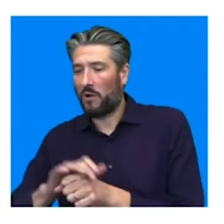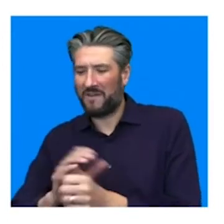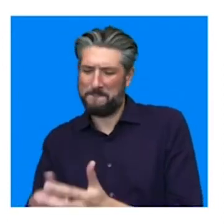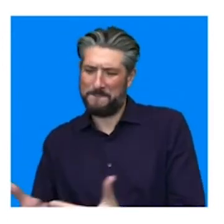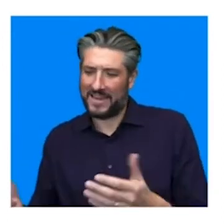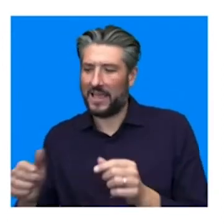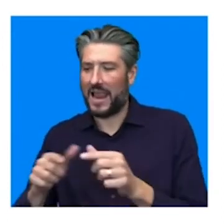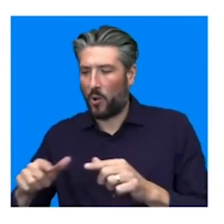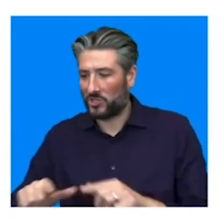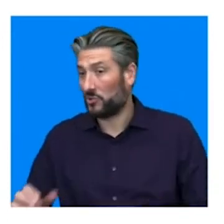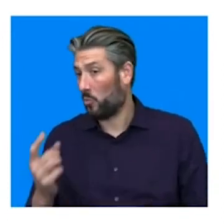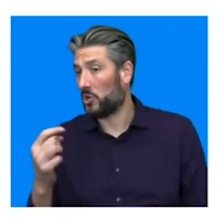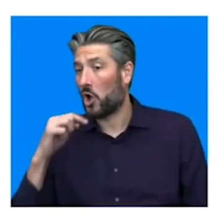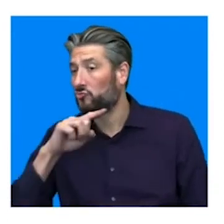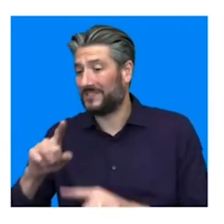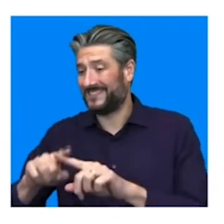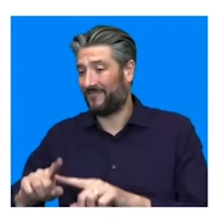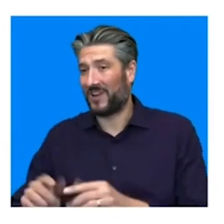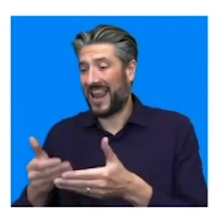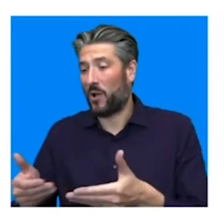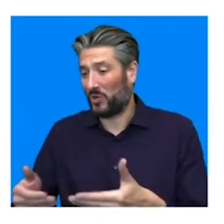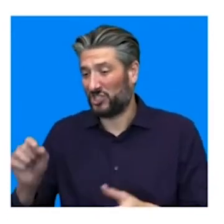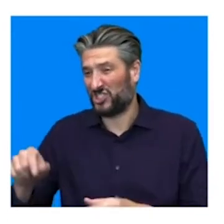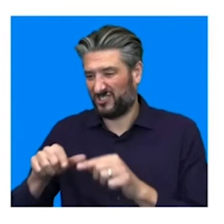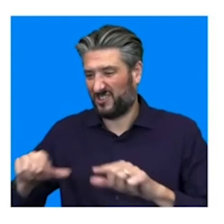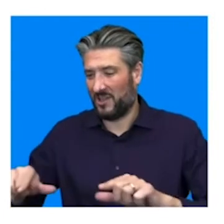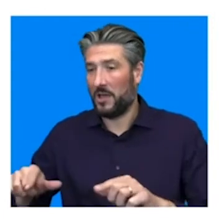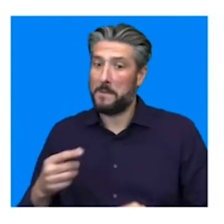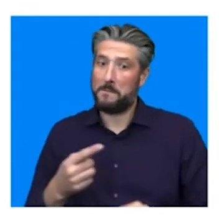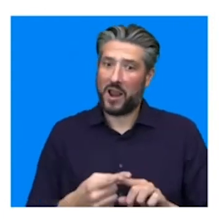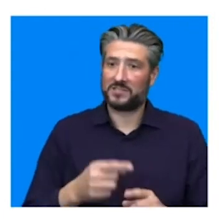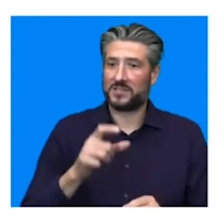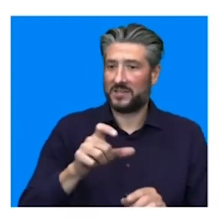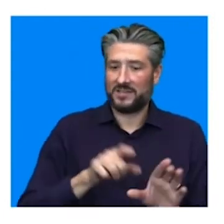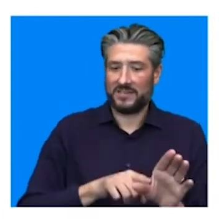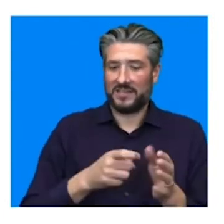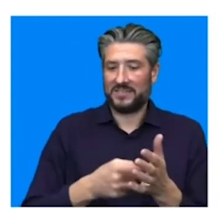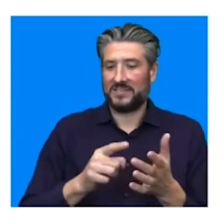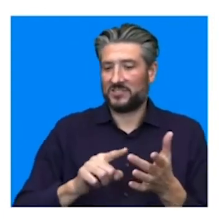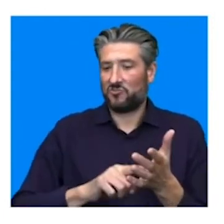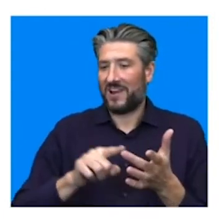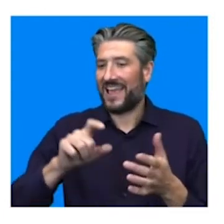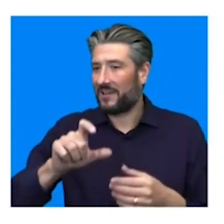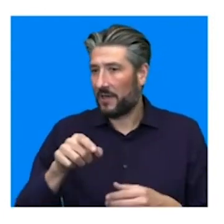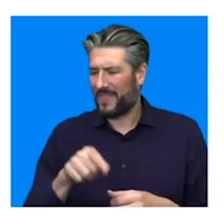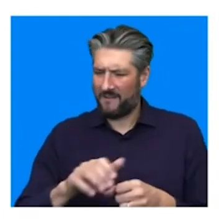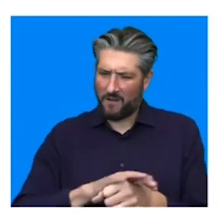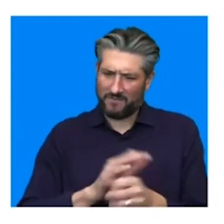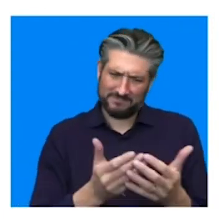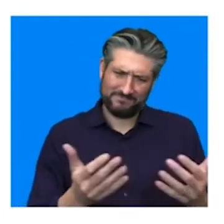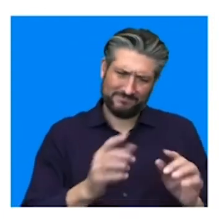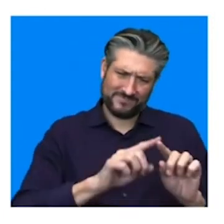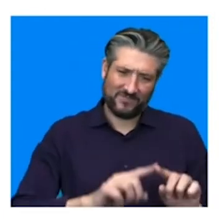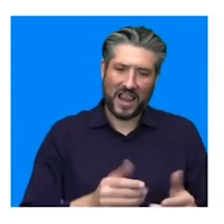languages. And then you add the Cyrillic, you know, which covers a wide range of languages as well. All of the forms.